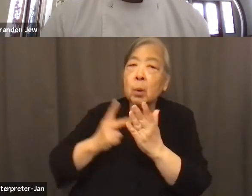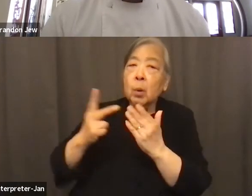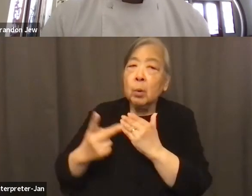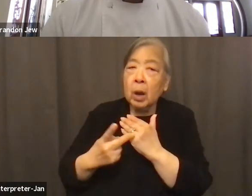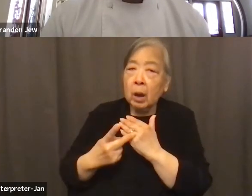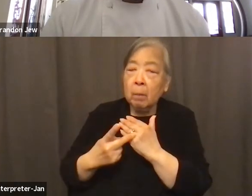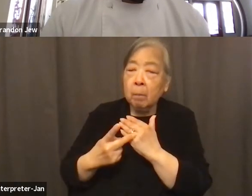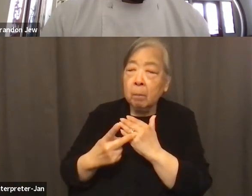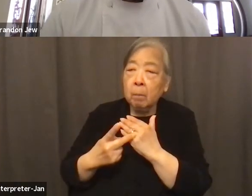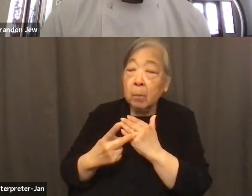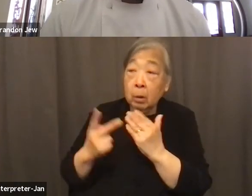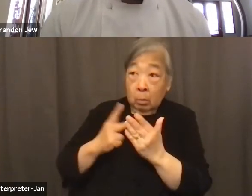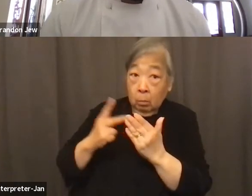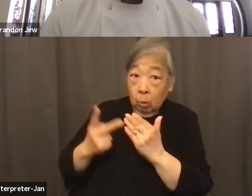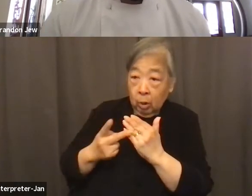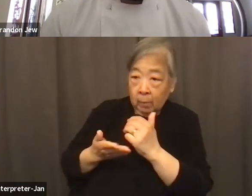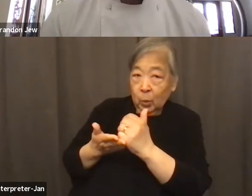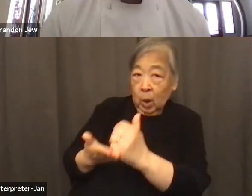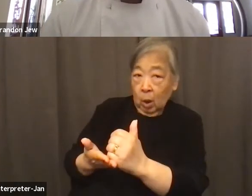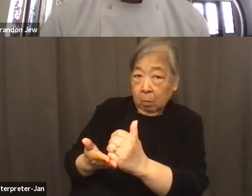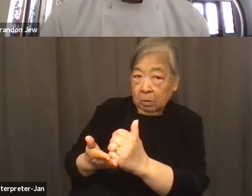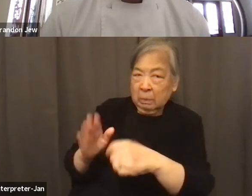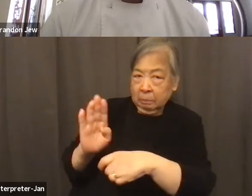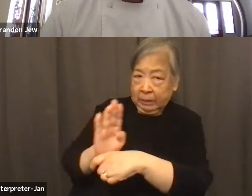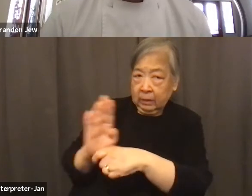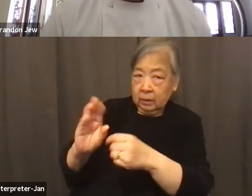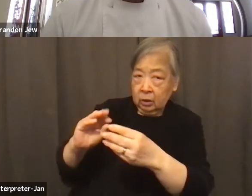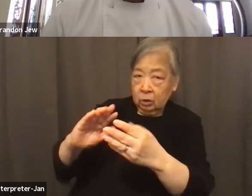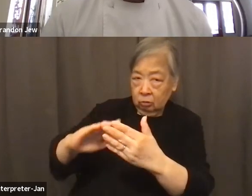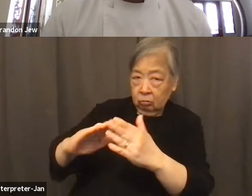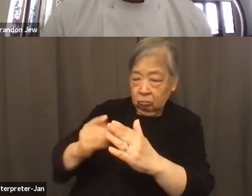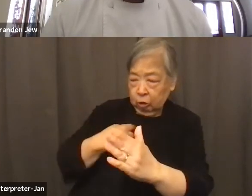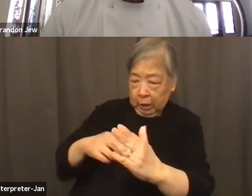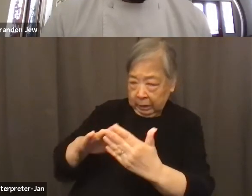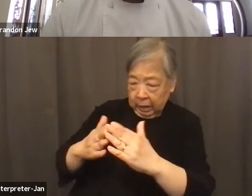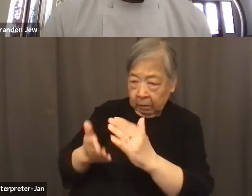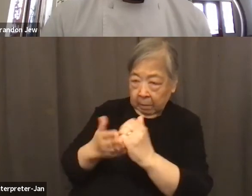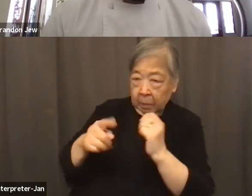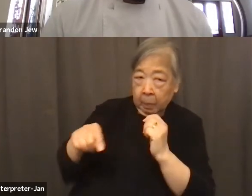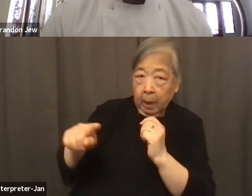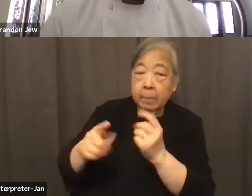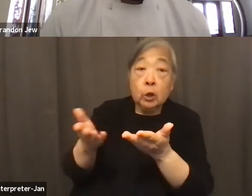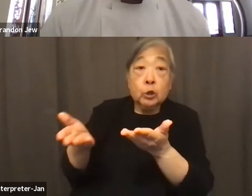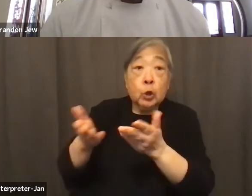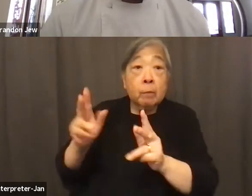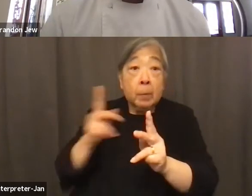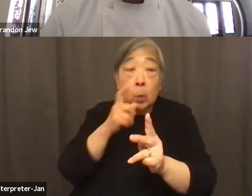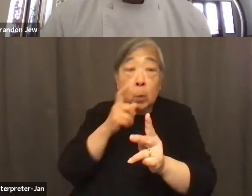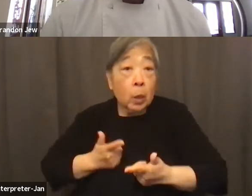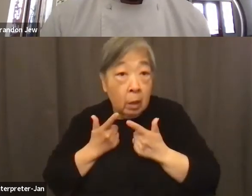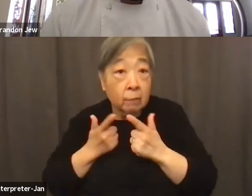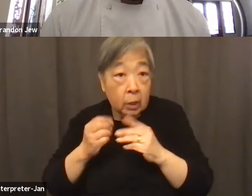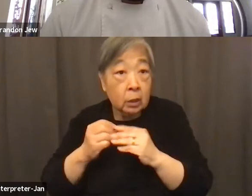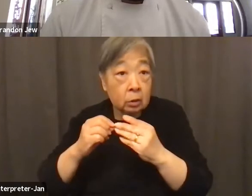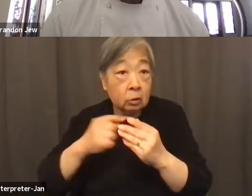helps Chinatown businesses specifically to serve Chinatown residents. That's been